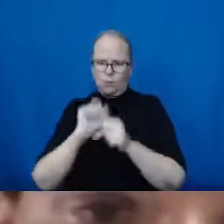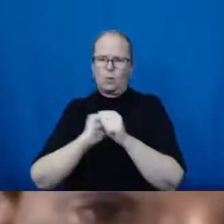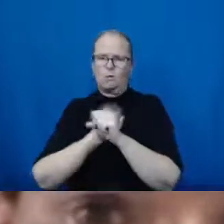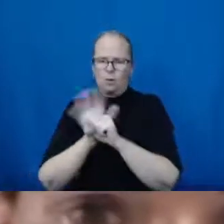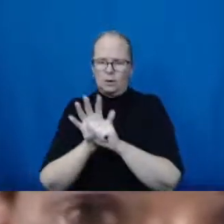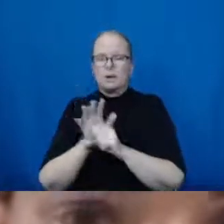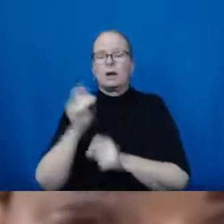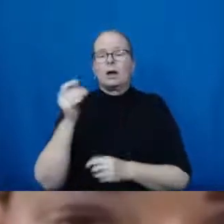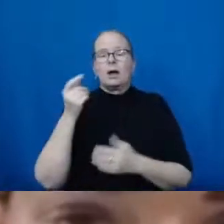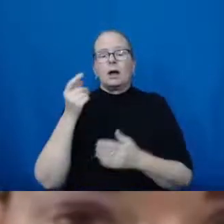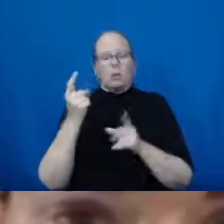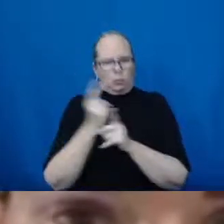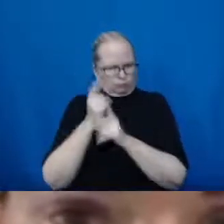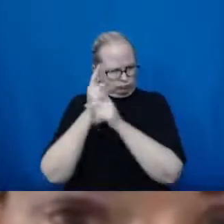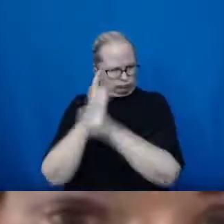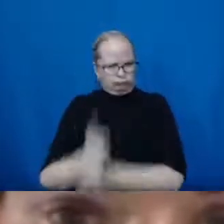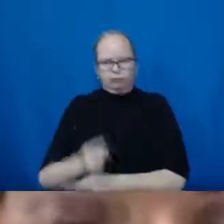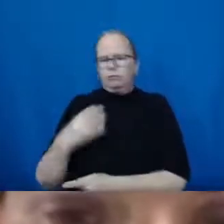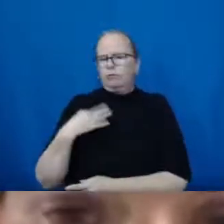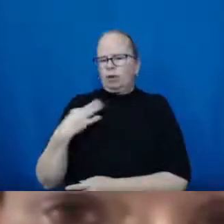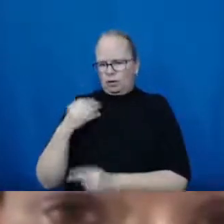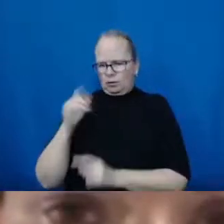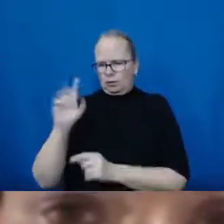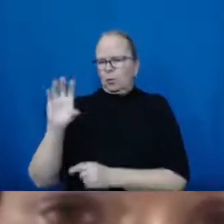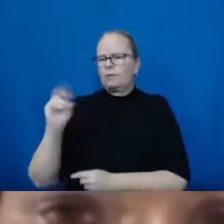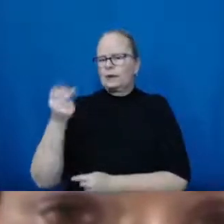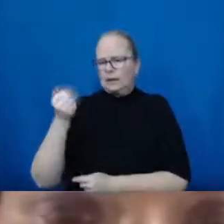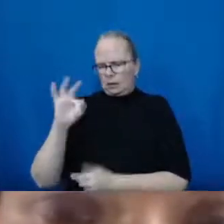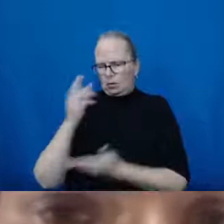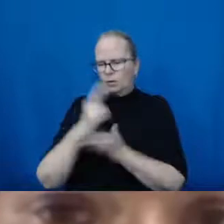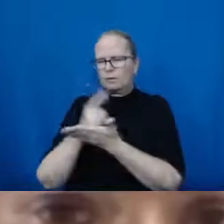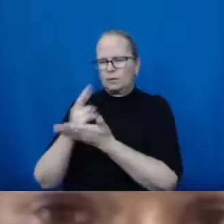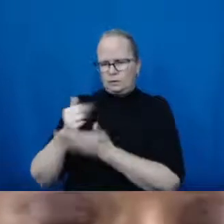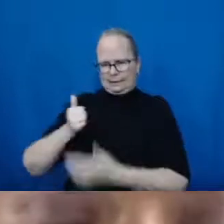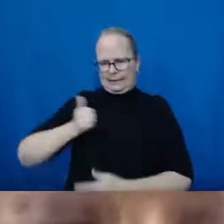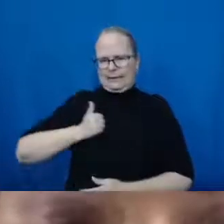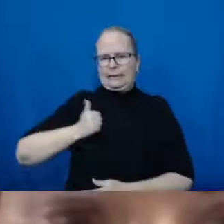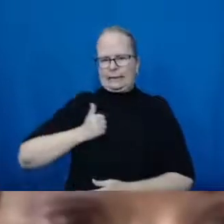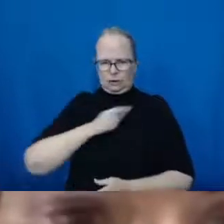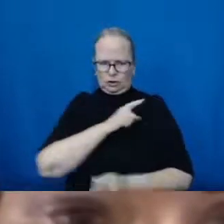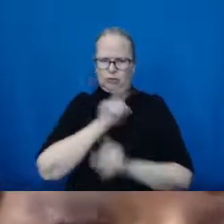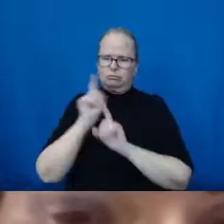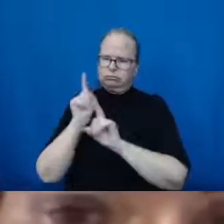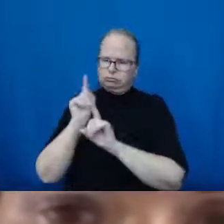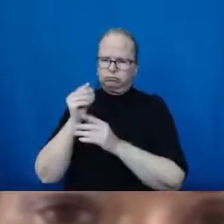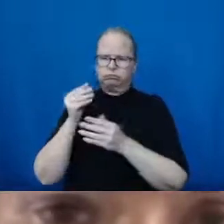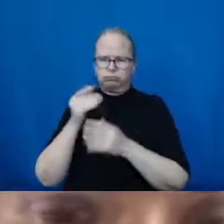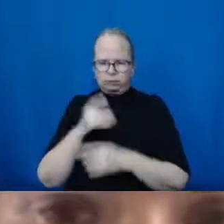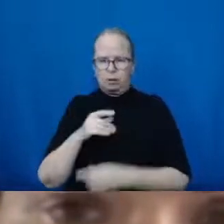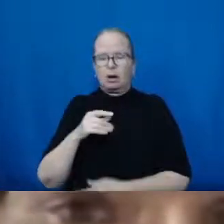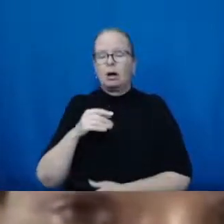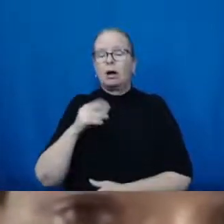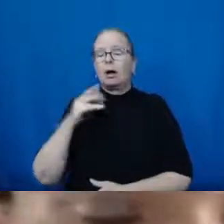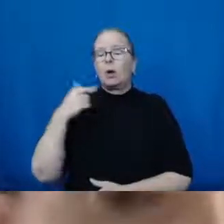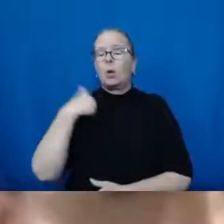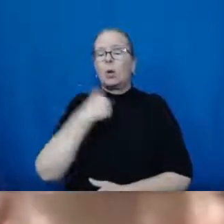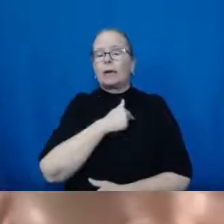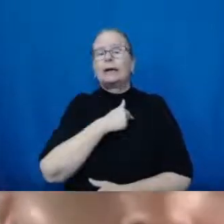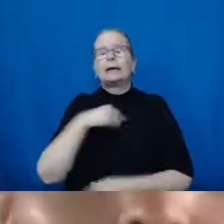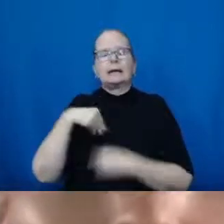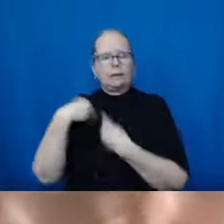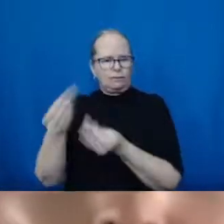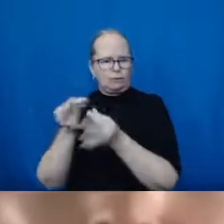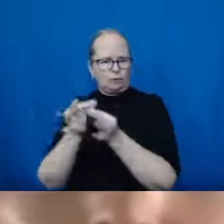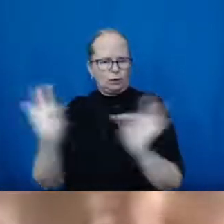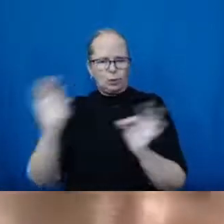been providing free Zoom sessions for folks to understand more about their vaccine options.